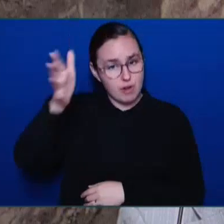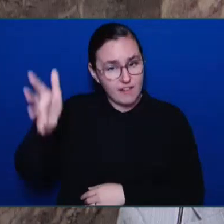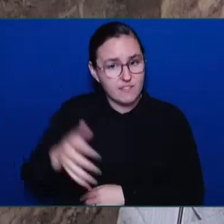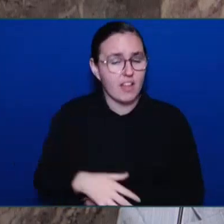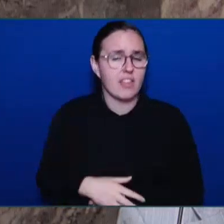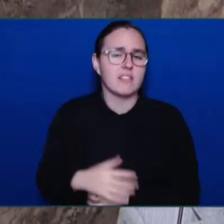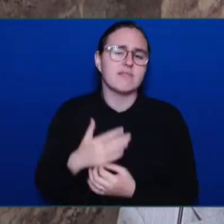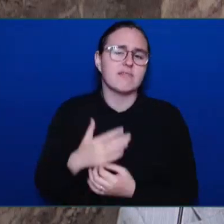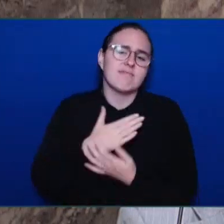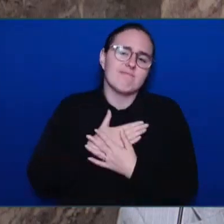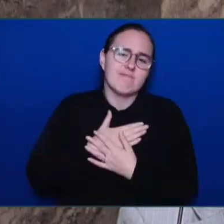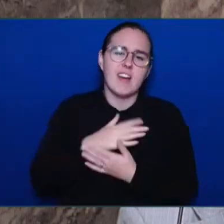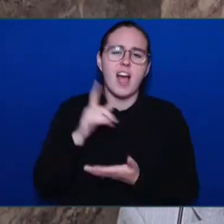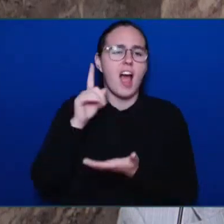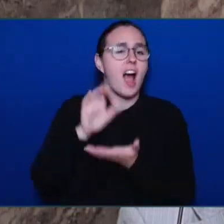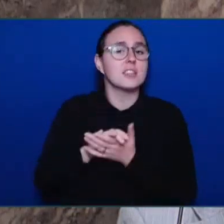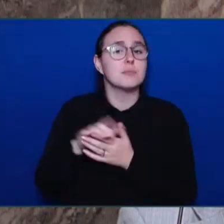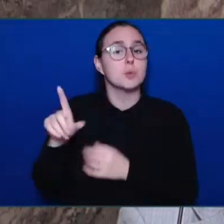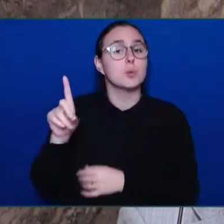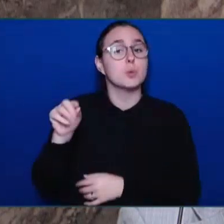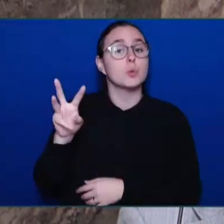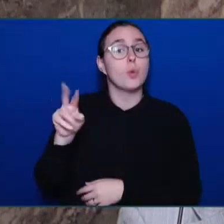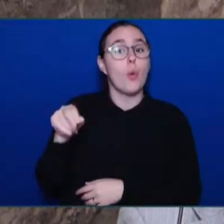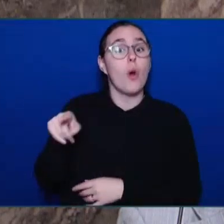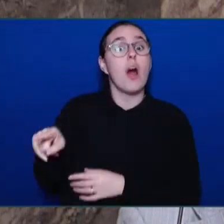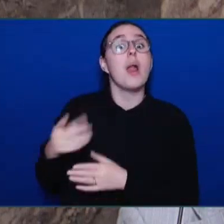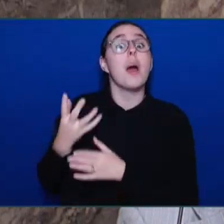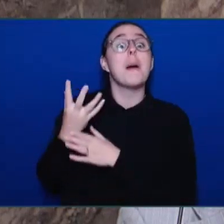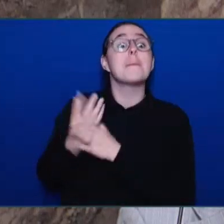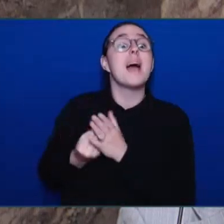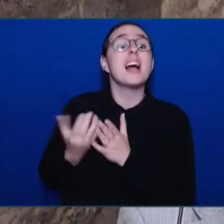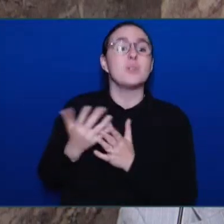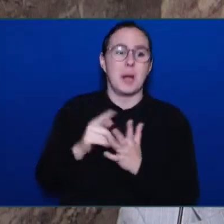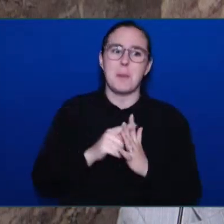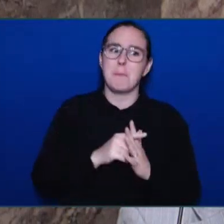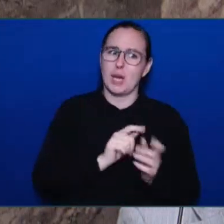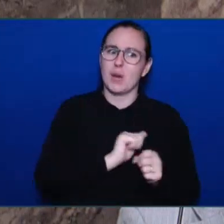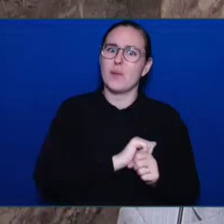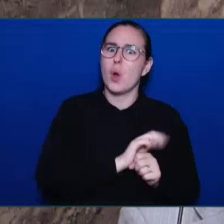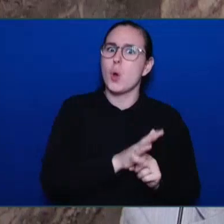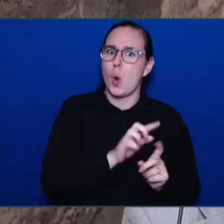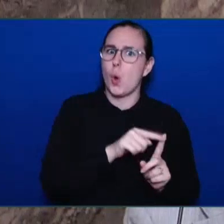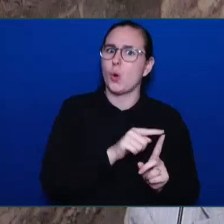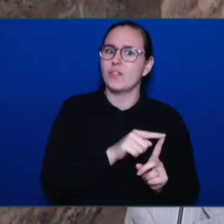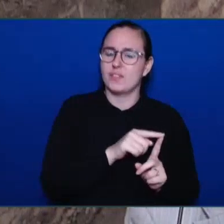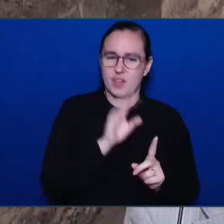COVID. And I know people here lost loved ones during COVID, very difficult.